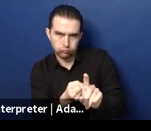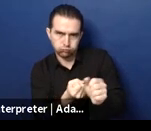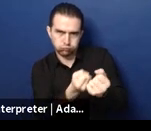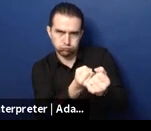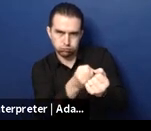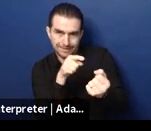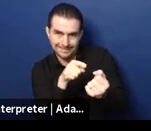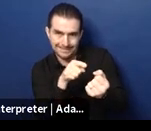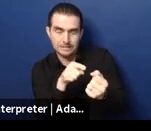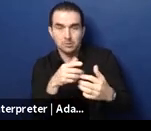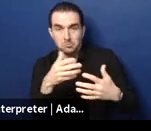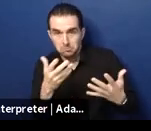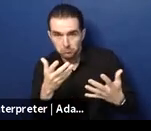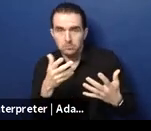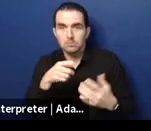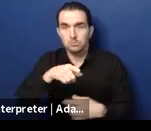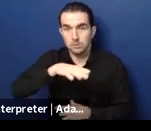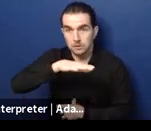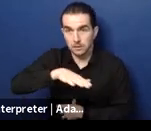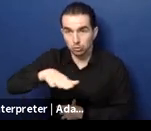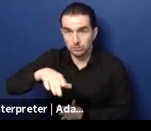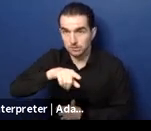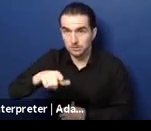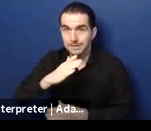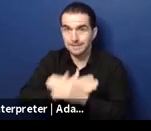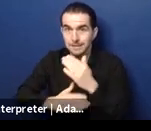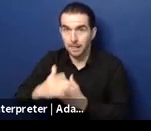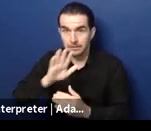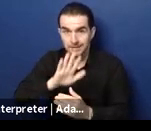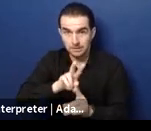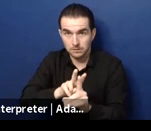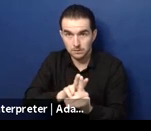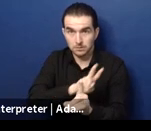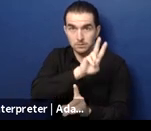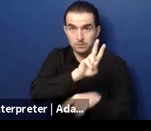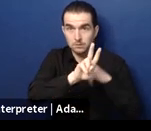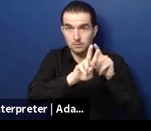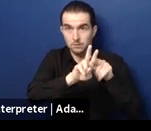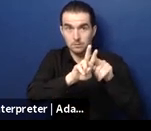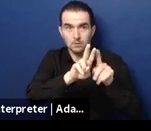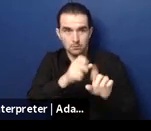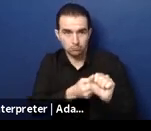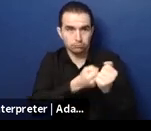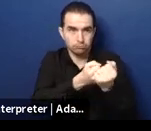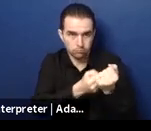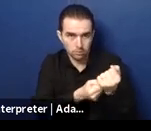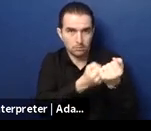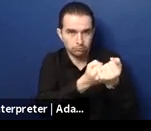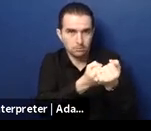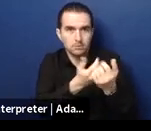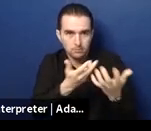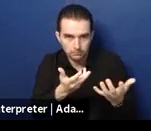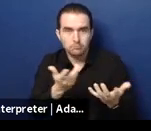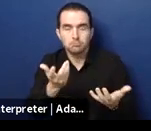today will give us many different examples across the life cycle and context of how social protection